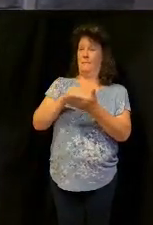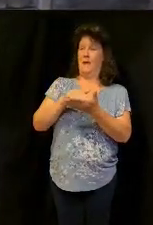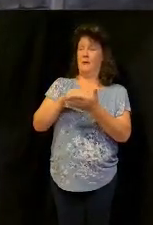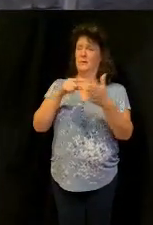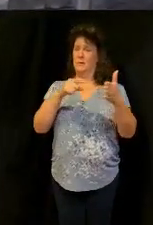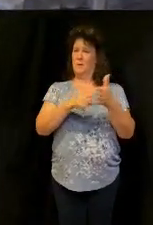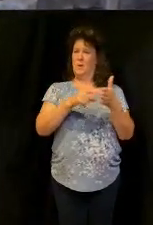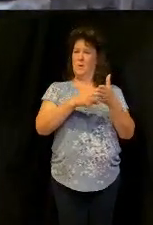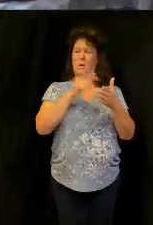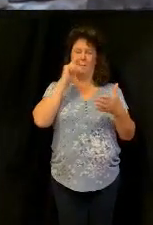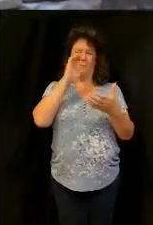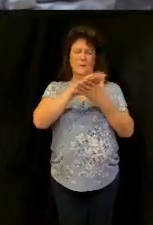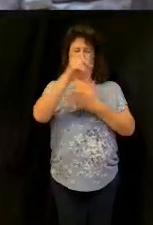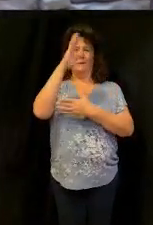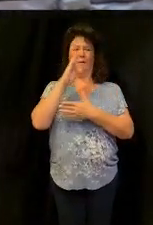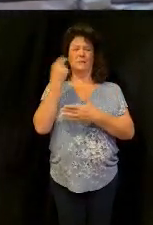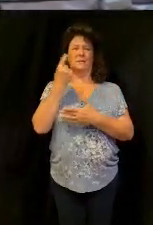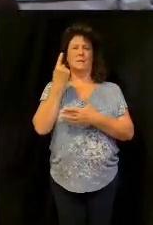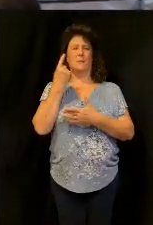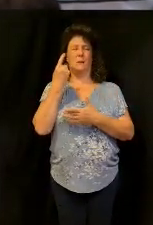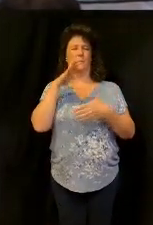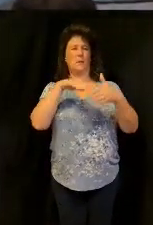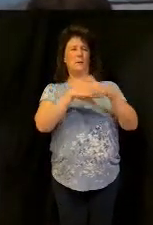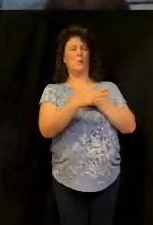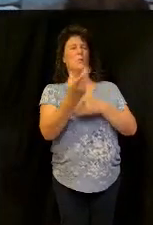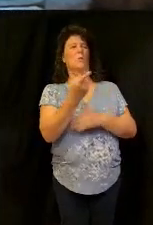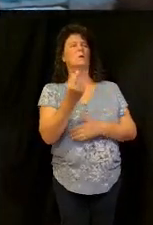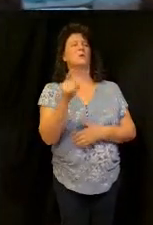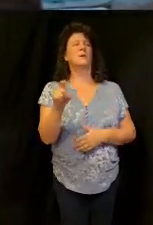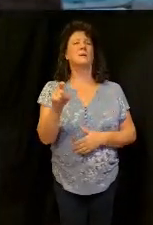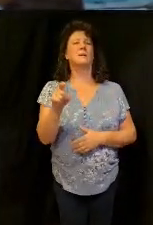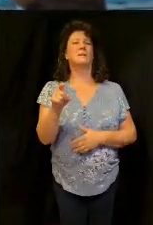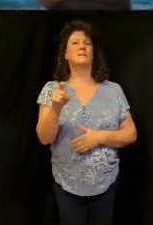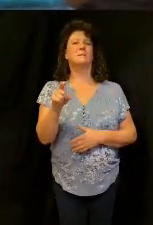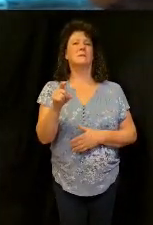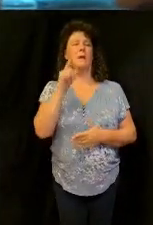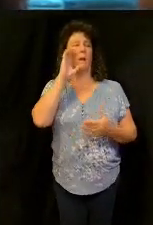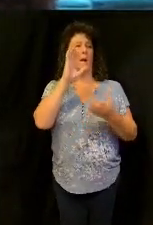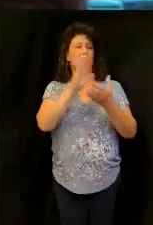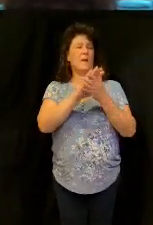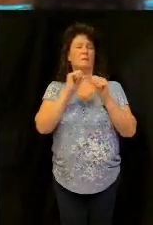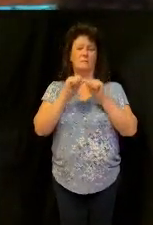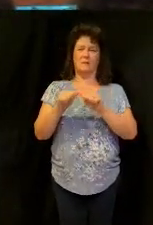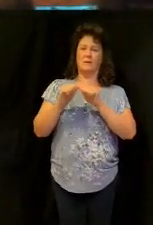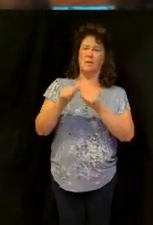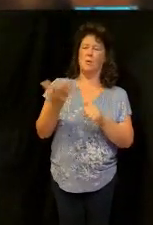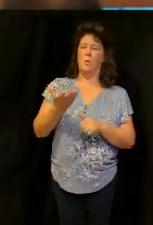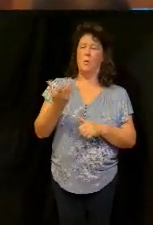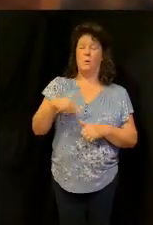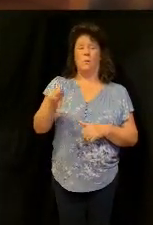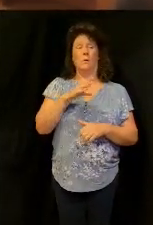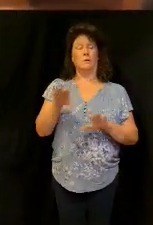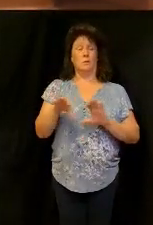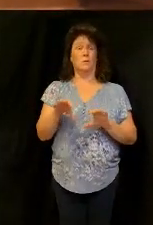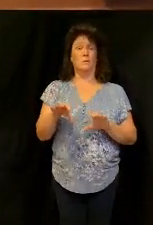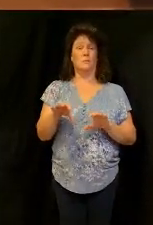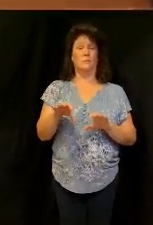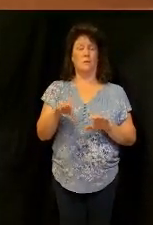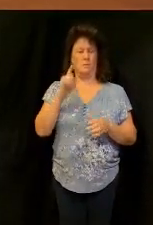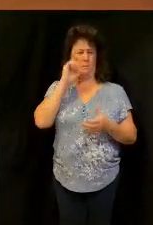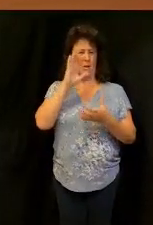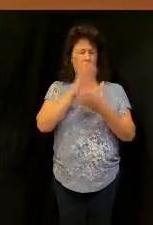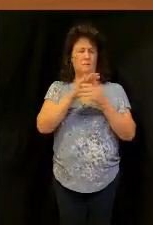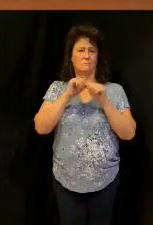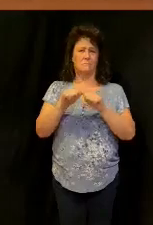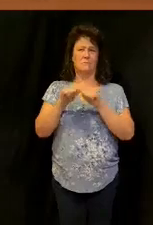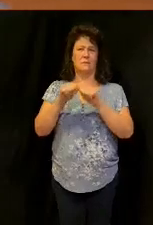believing God that someone's going to come in here and say listen what do you need I believe all of us are going to continue to do what we do and get this